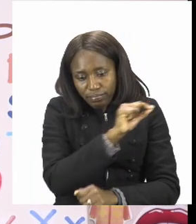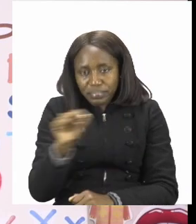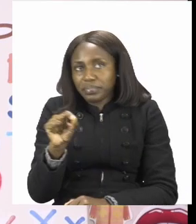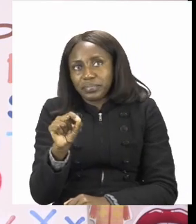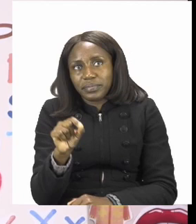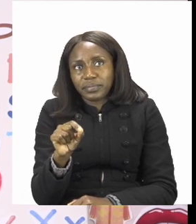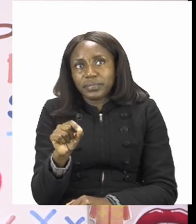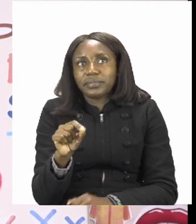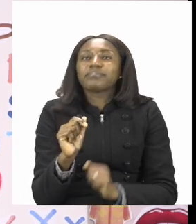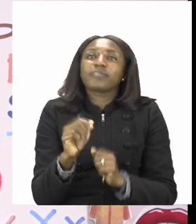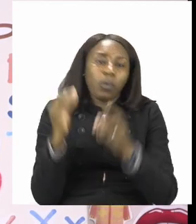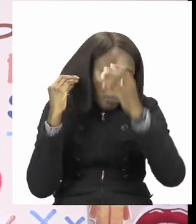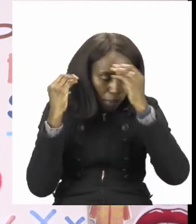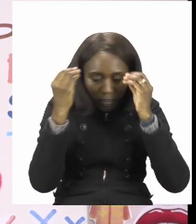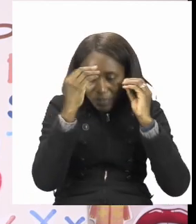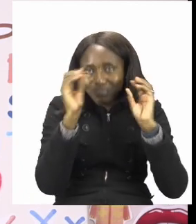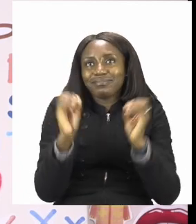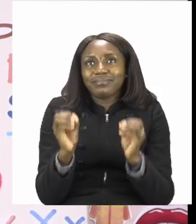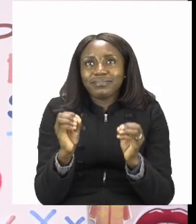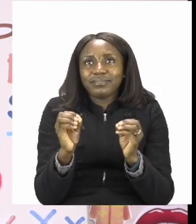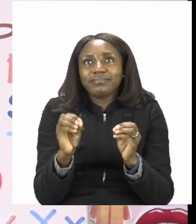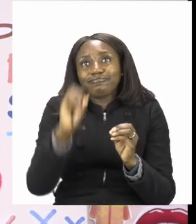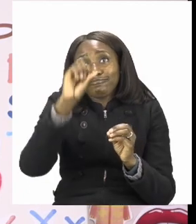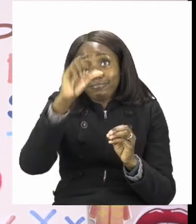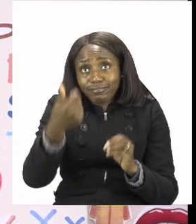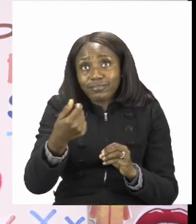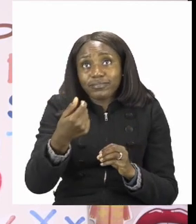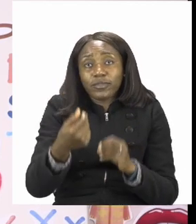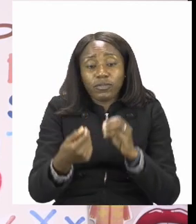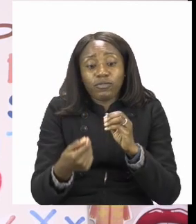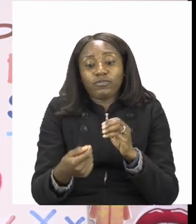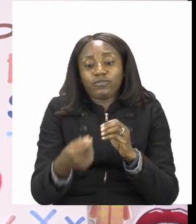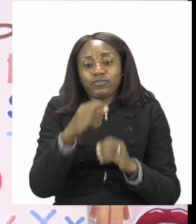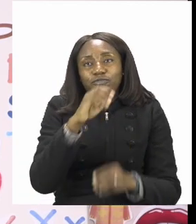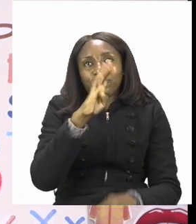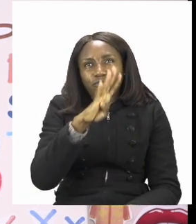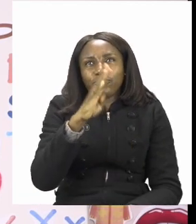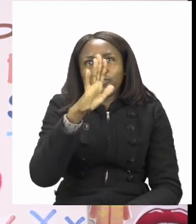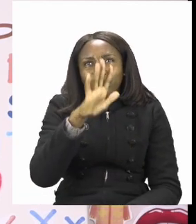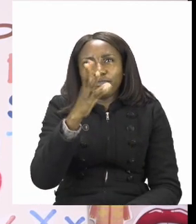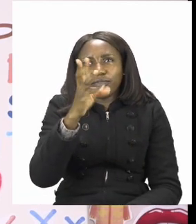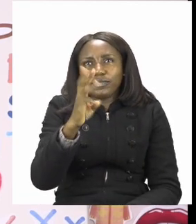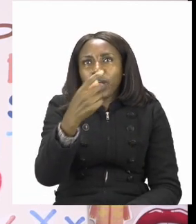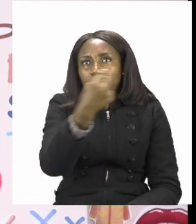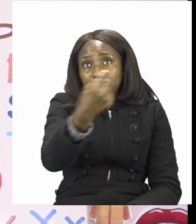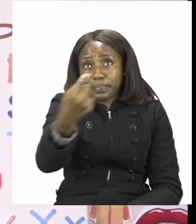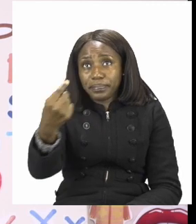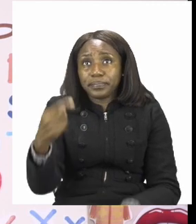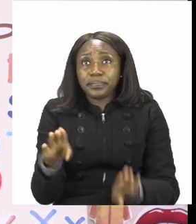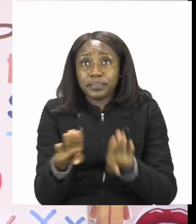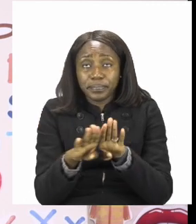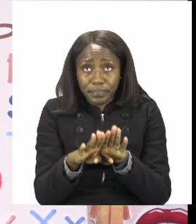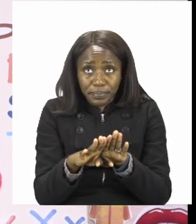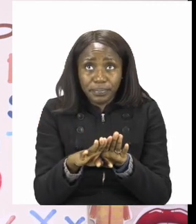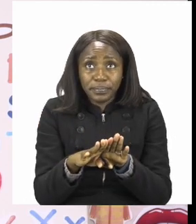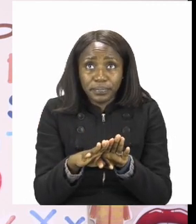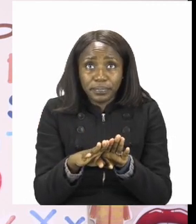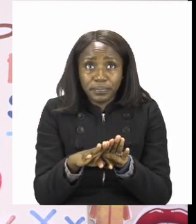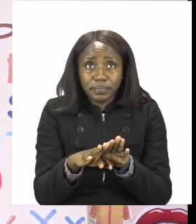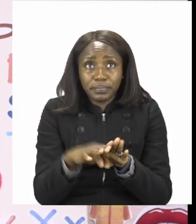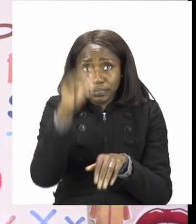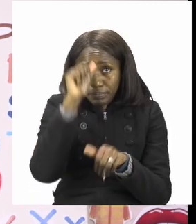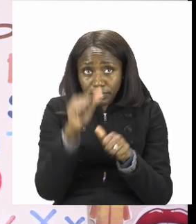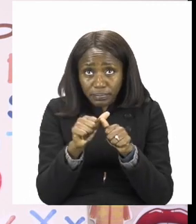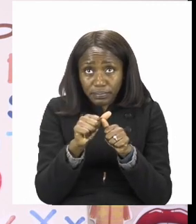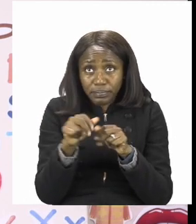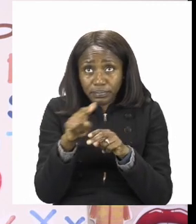don't use it again. The rest of them for number four, five and six you're going to make by yourselves. Remember